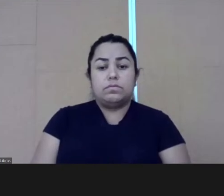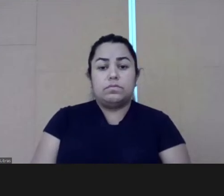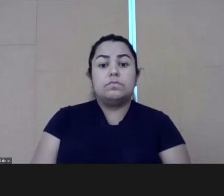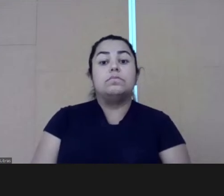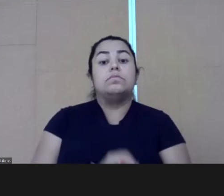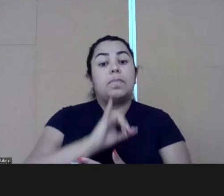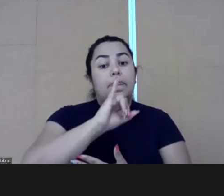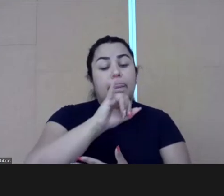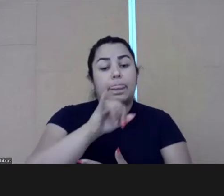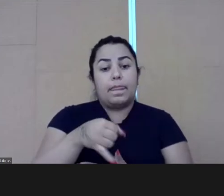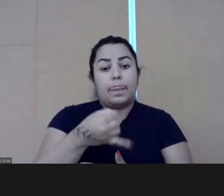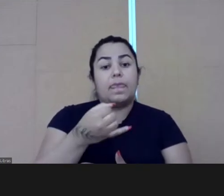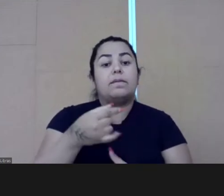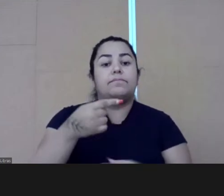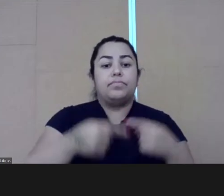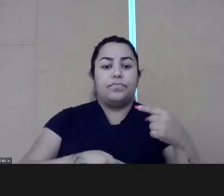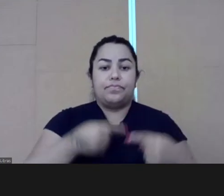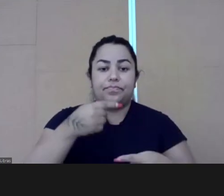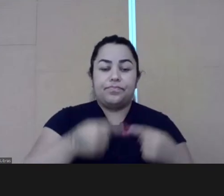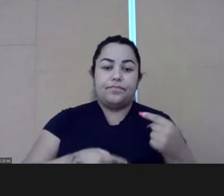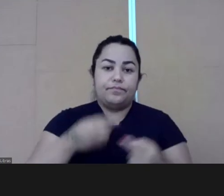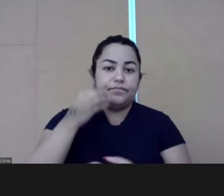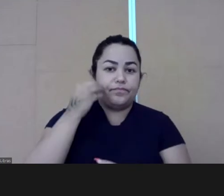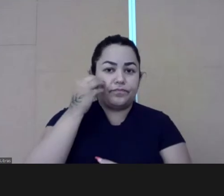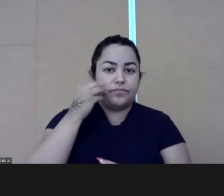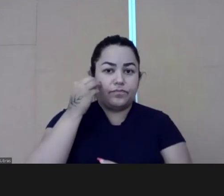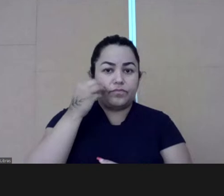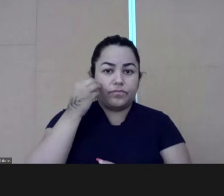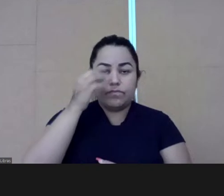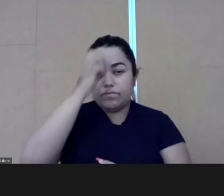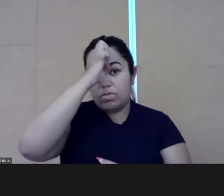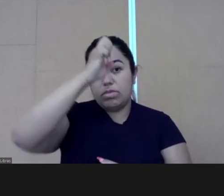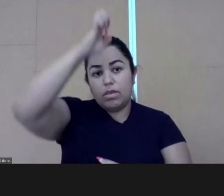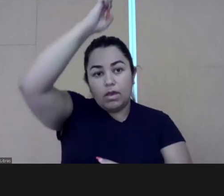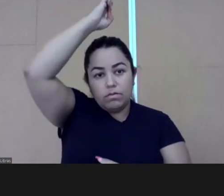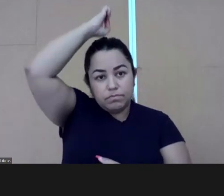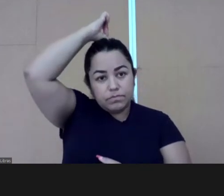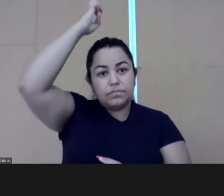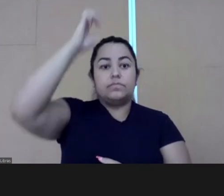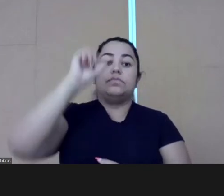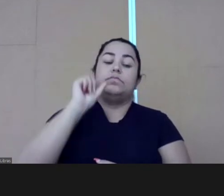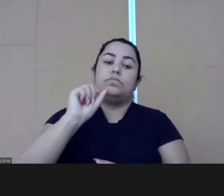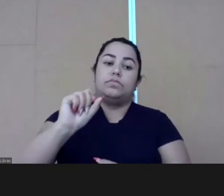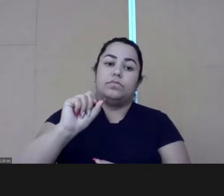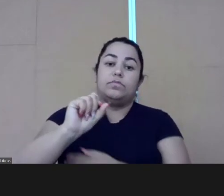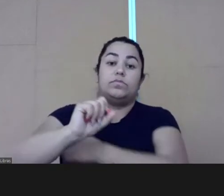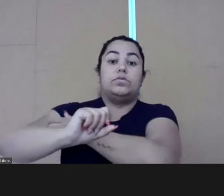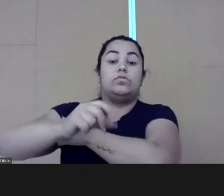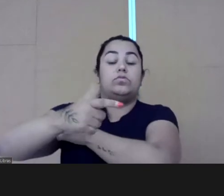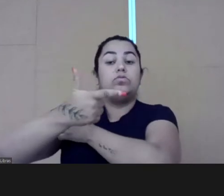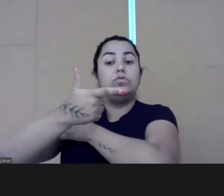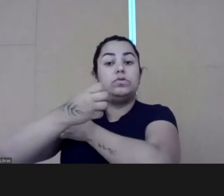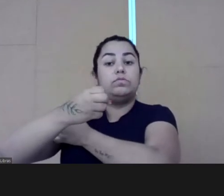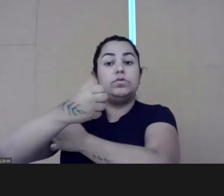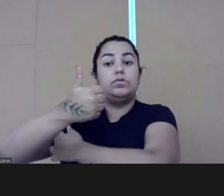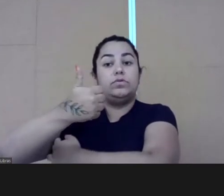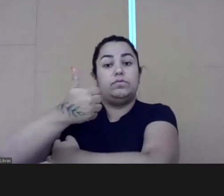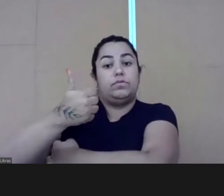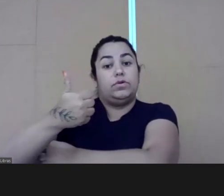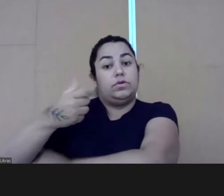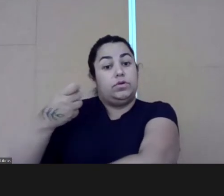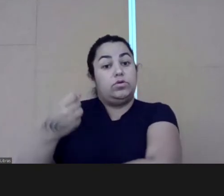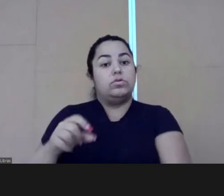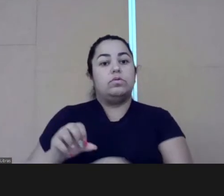Very good. Just taking an advantage to talk about the NAP experience regarding these points. Throughout